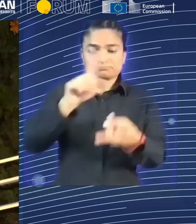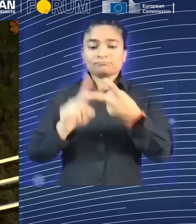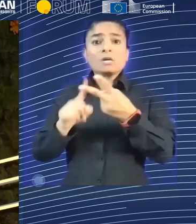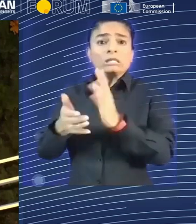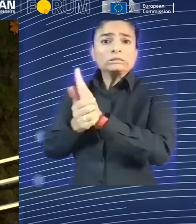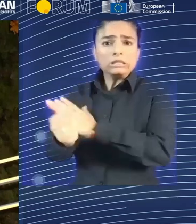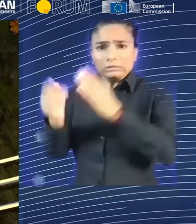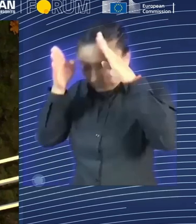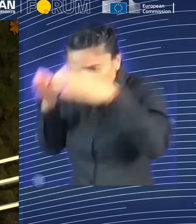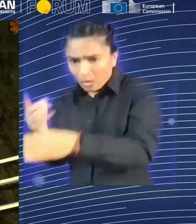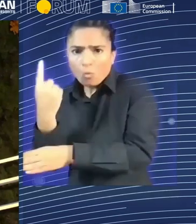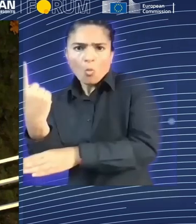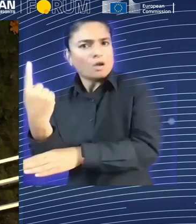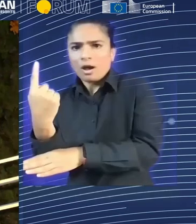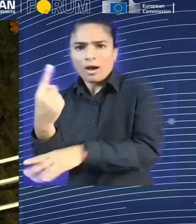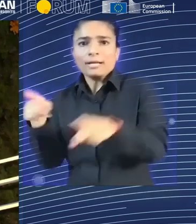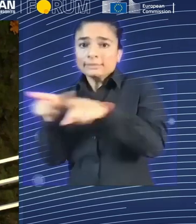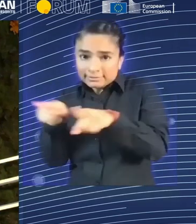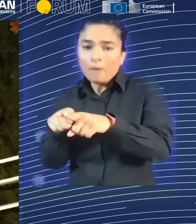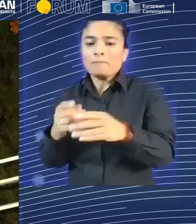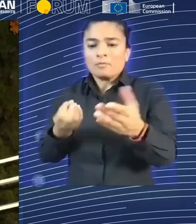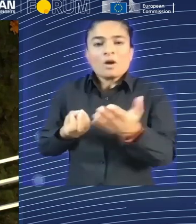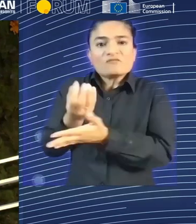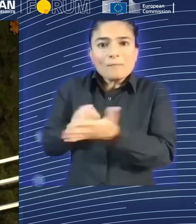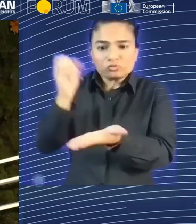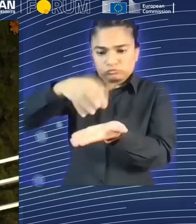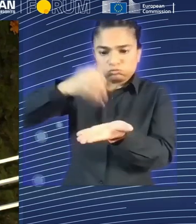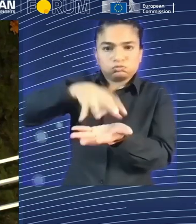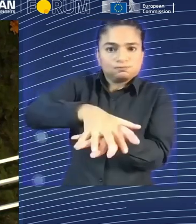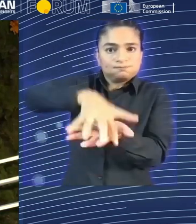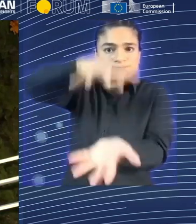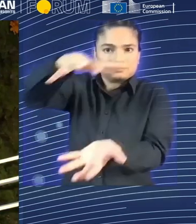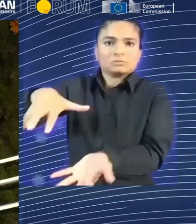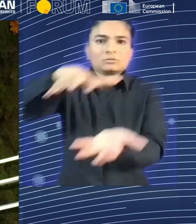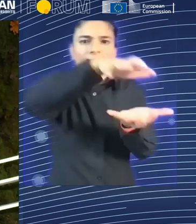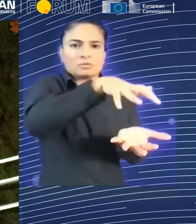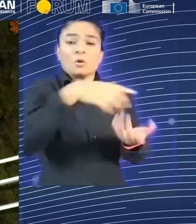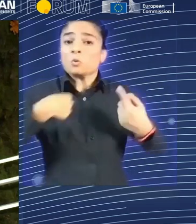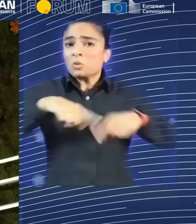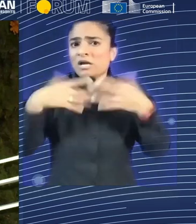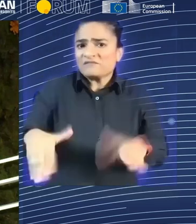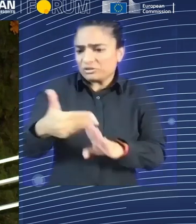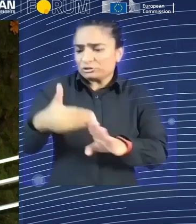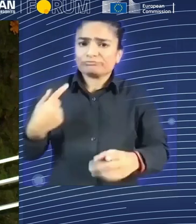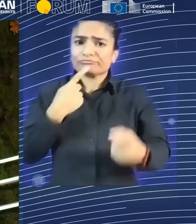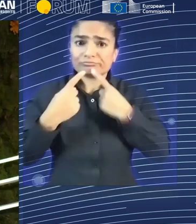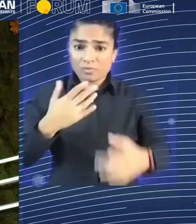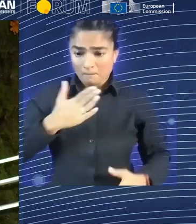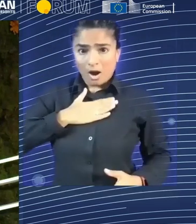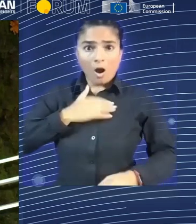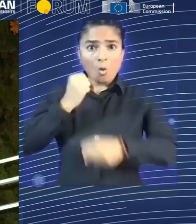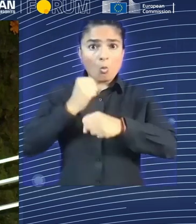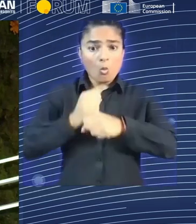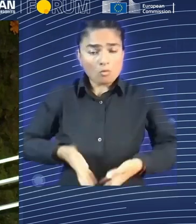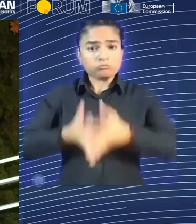all those jobs are kind of evolving, you know, they will impact adjacent jobs as well. And,